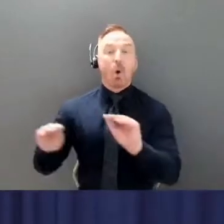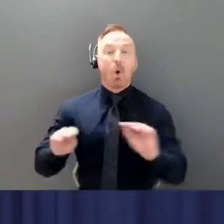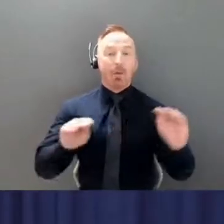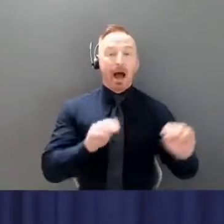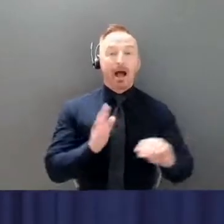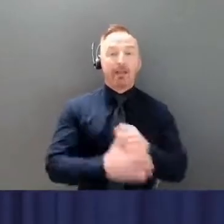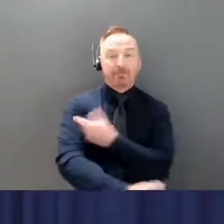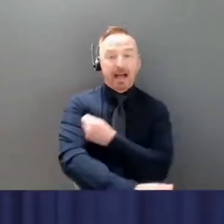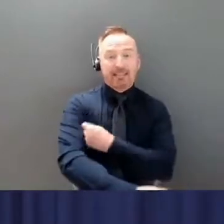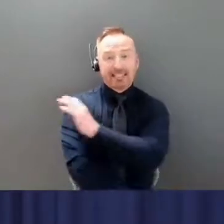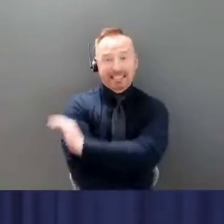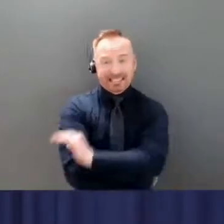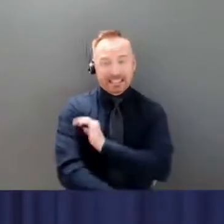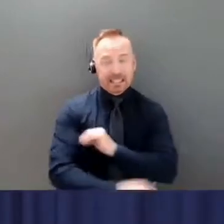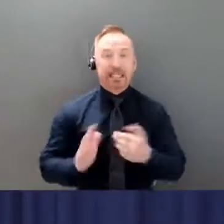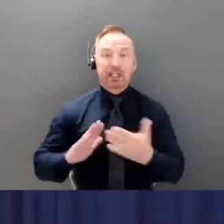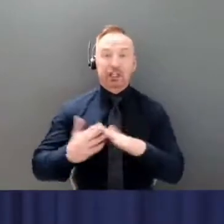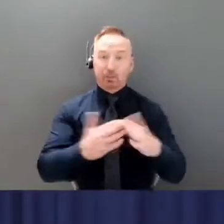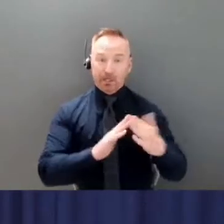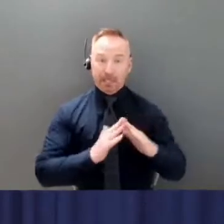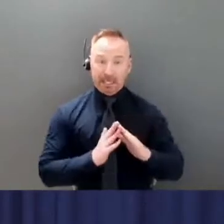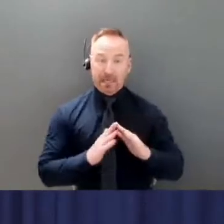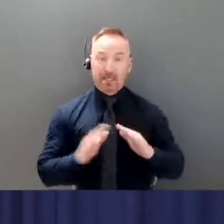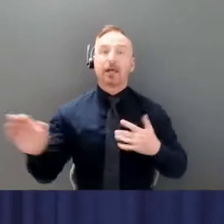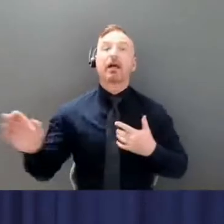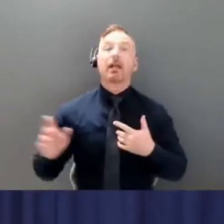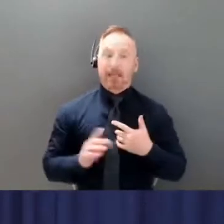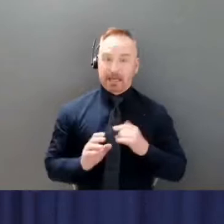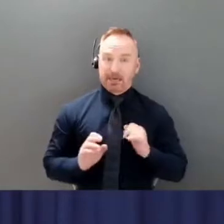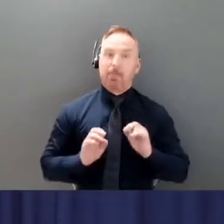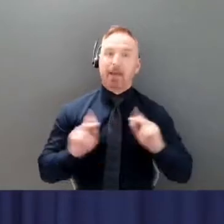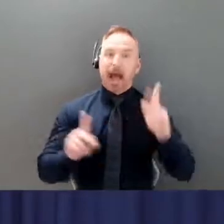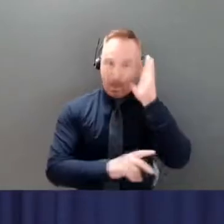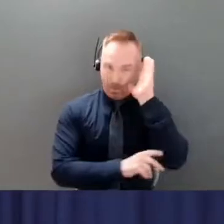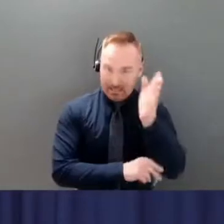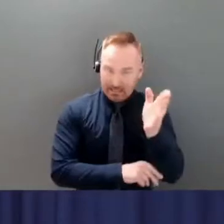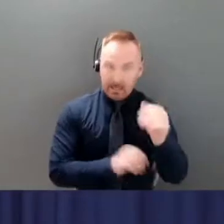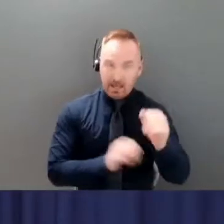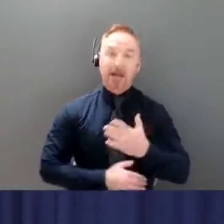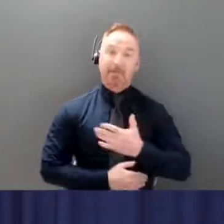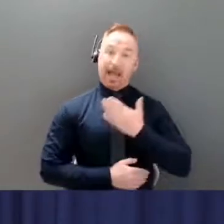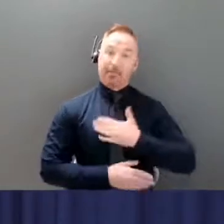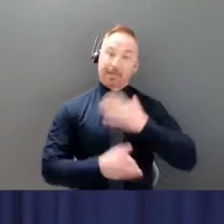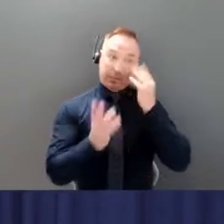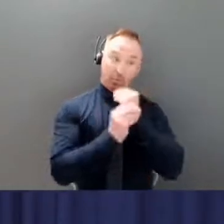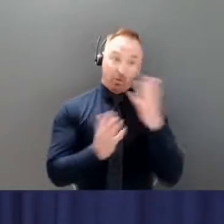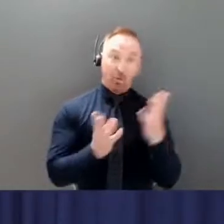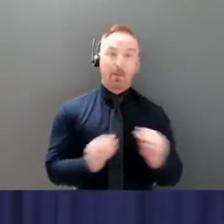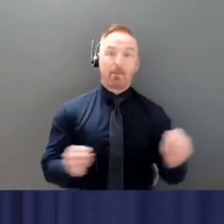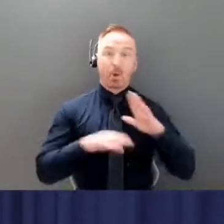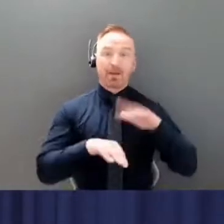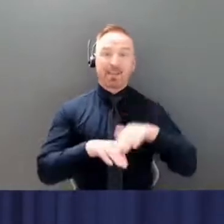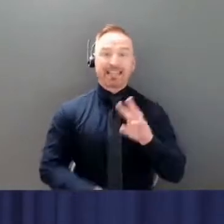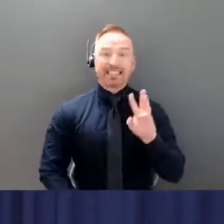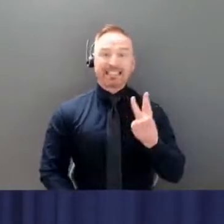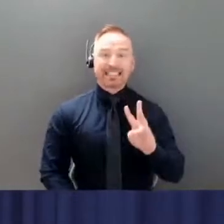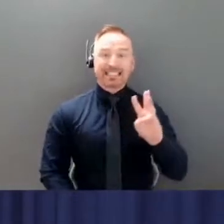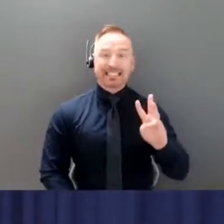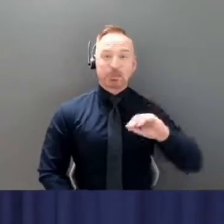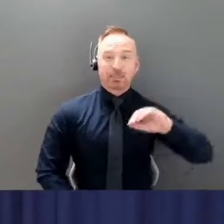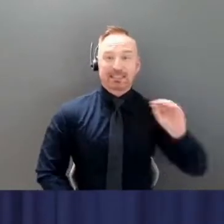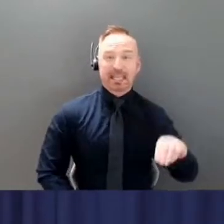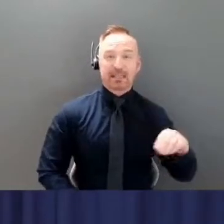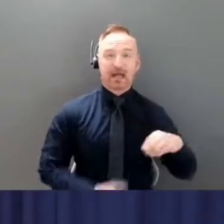in the communities and we are coming back to do more. I'm very pleased to share that more than 66% of our youth